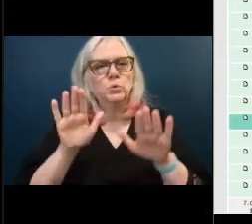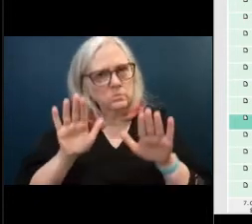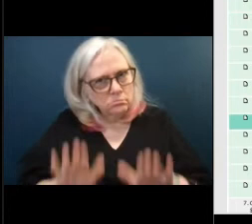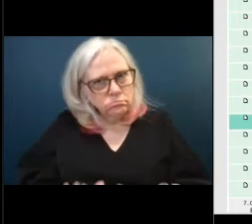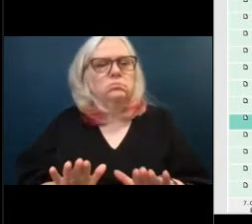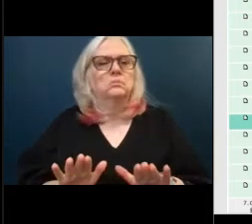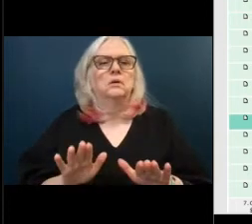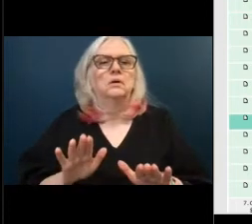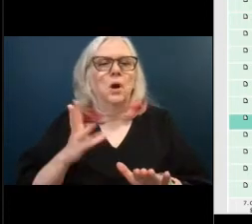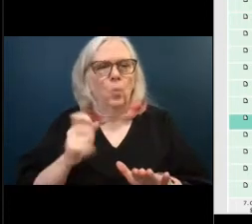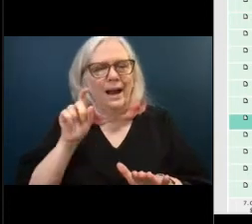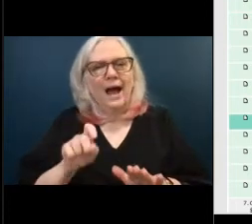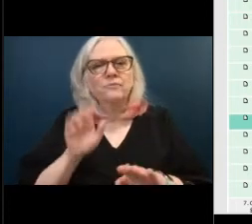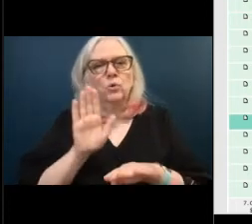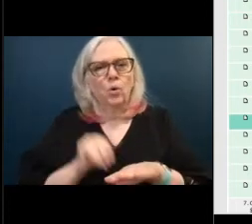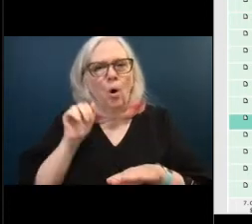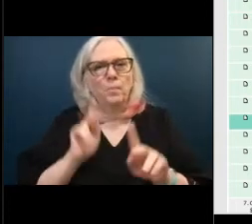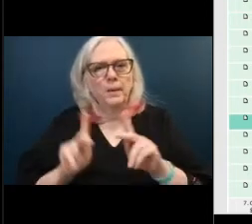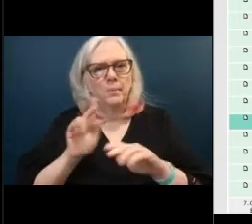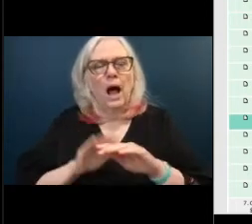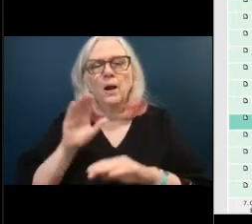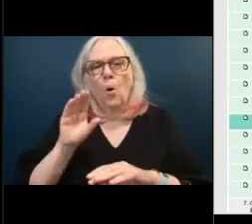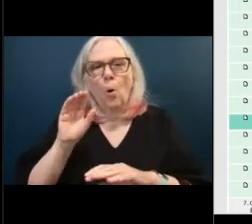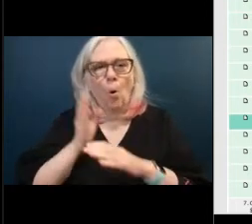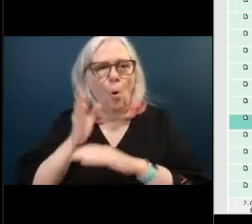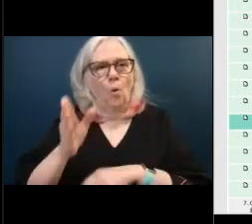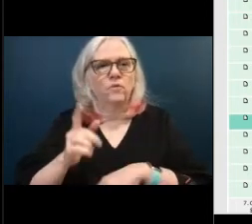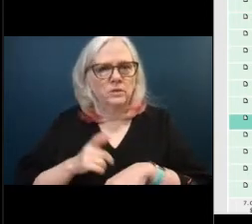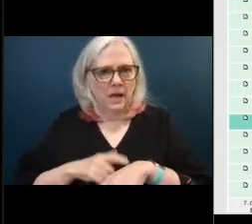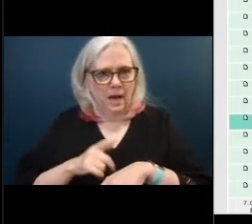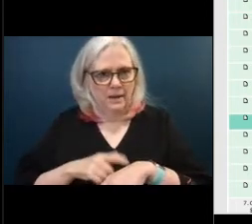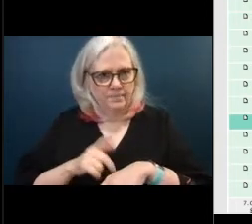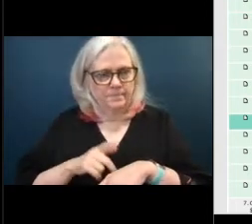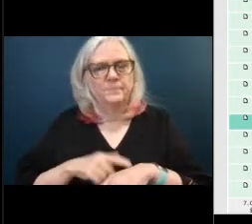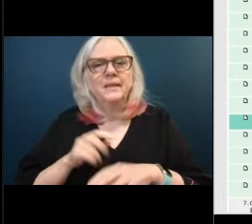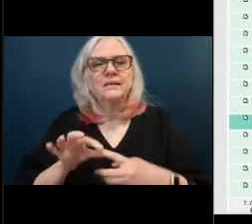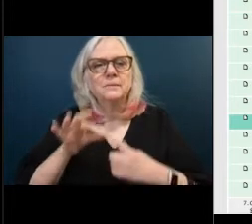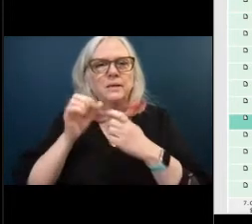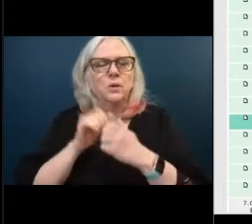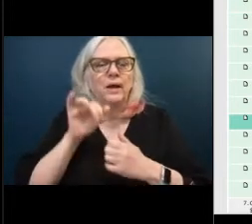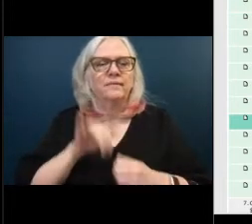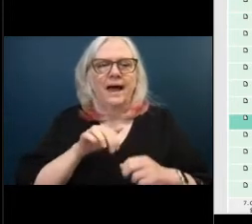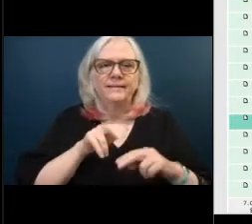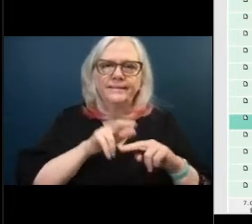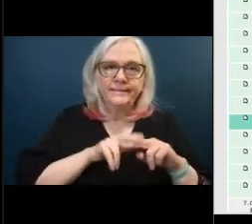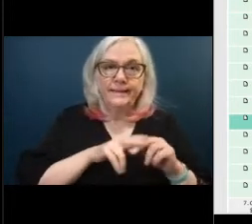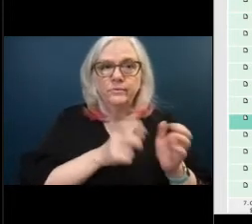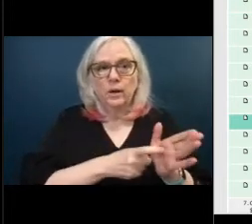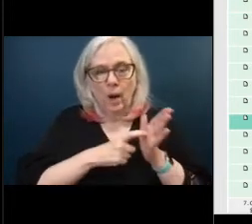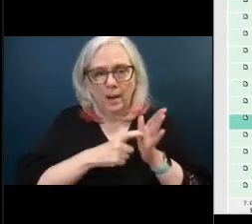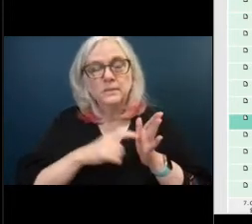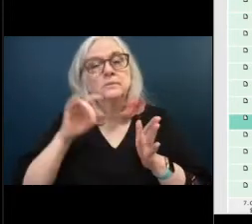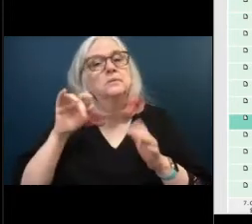positions with this schedule and with this staffing level we won't have to do that so that that's the highlight of the schedule side of that